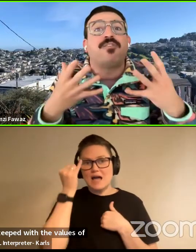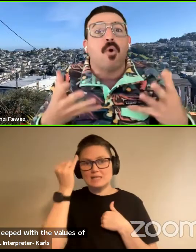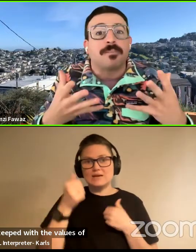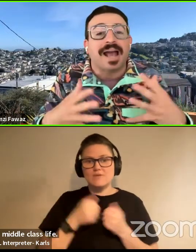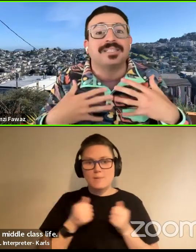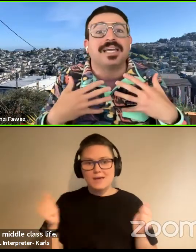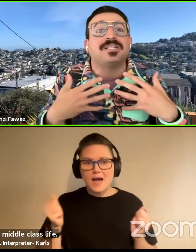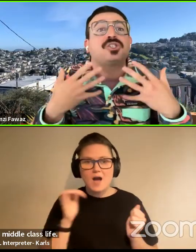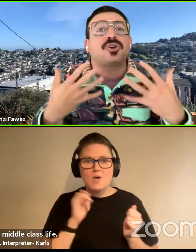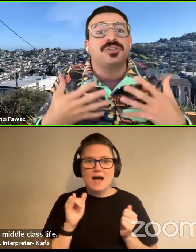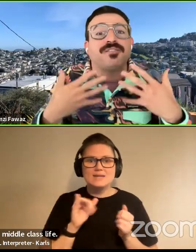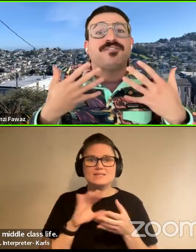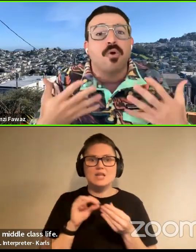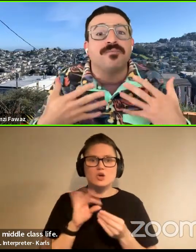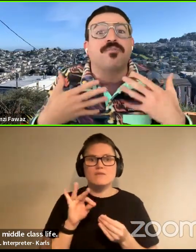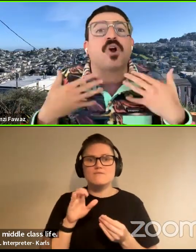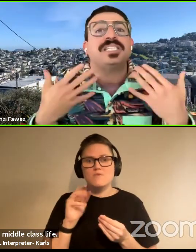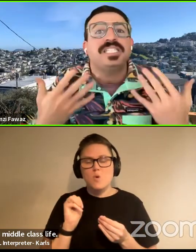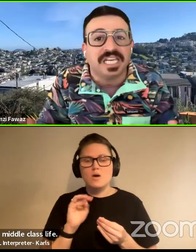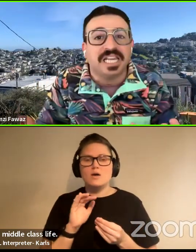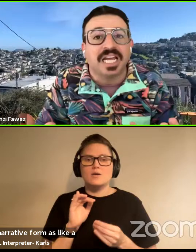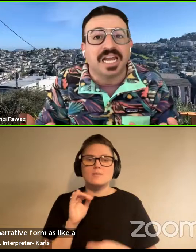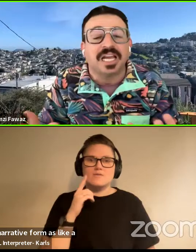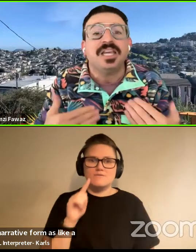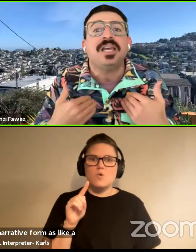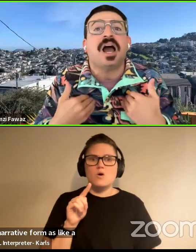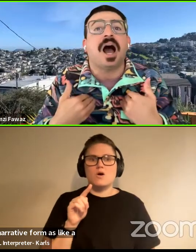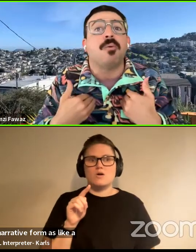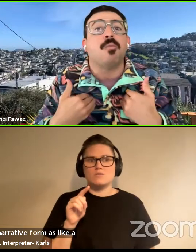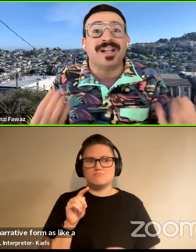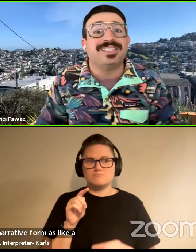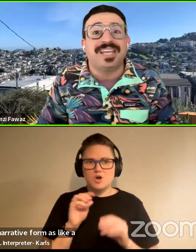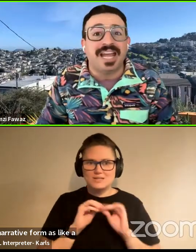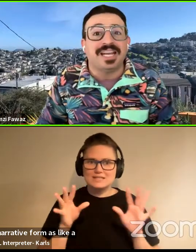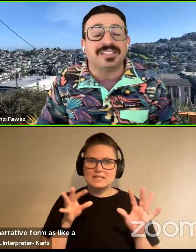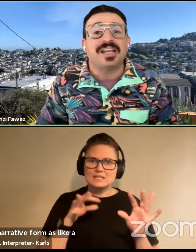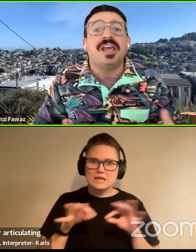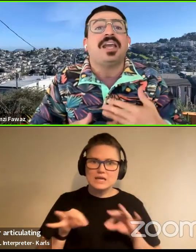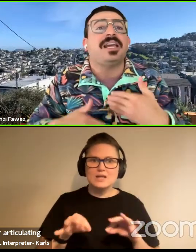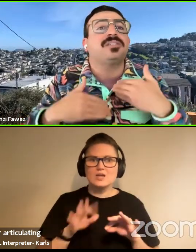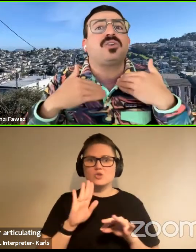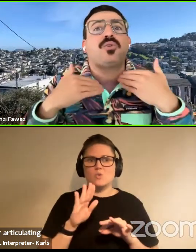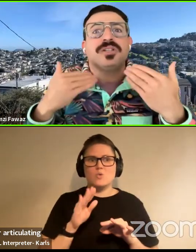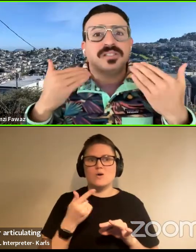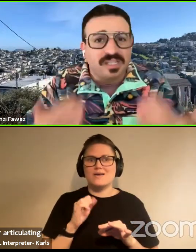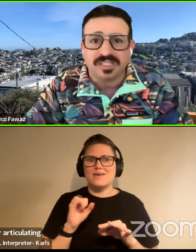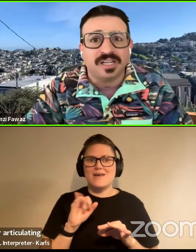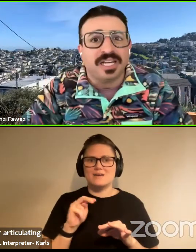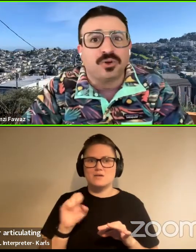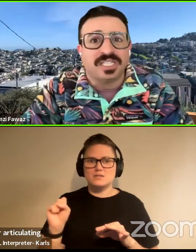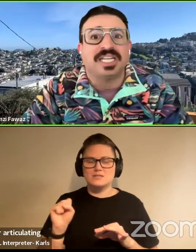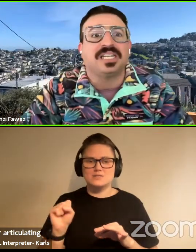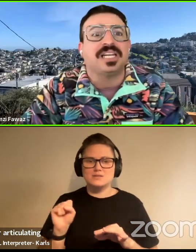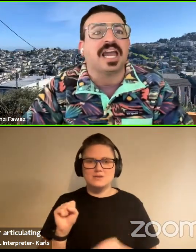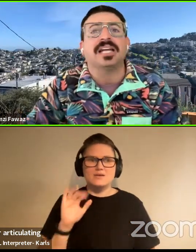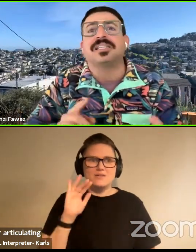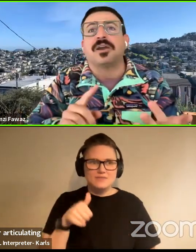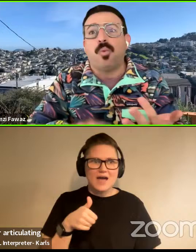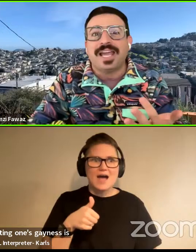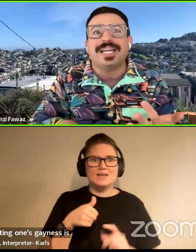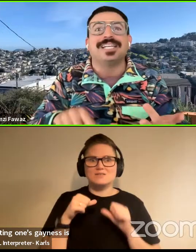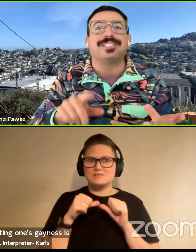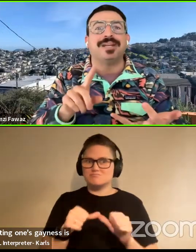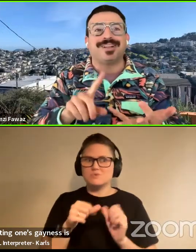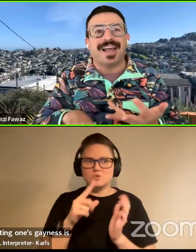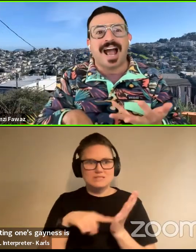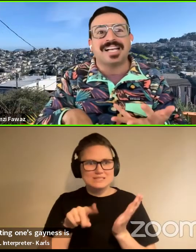a narrative form, as like a discursive form for articulating, uh, one's gayness is consistently critiqued today